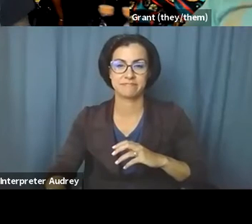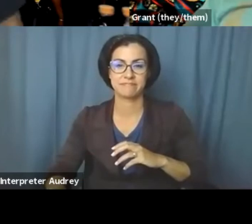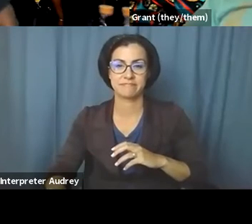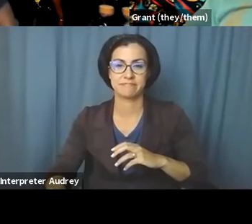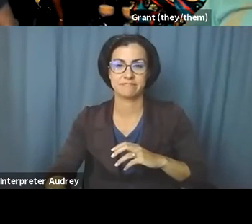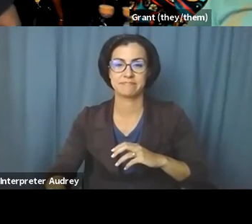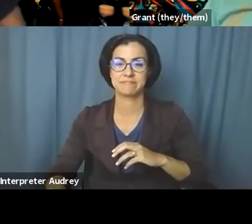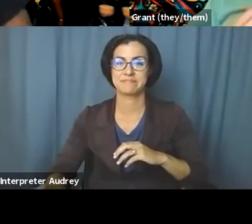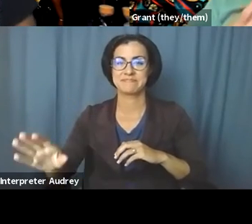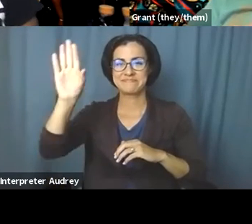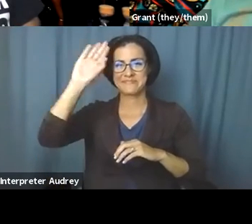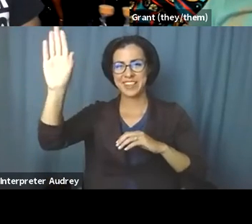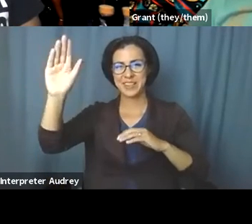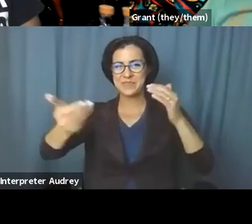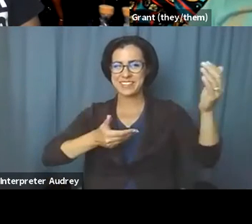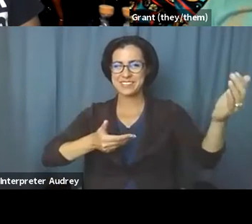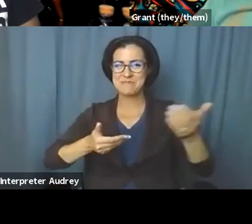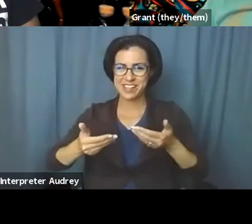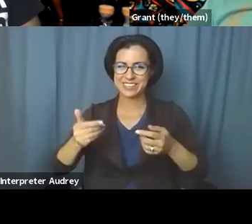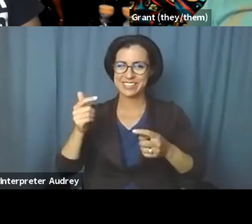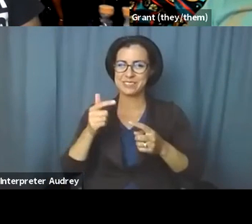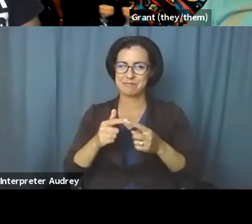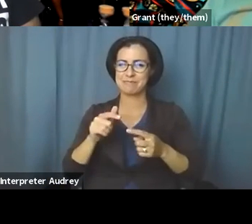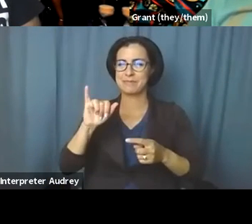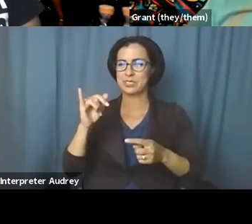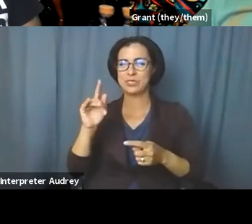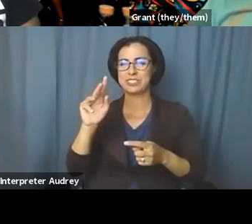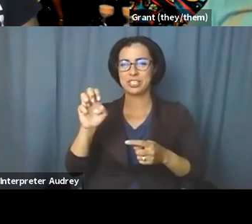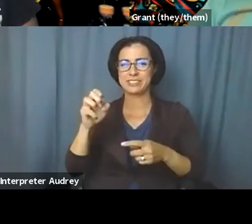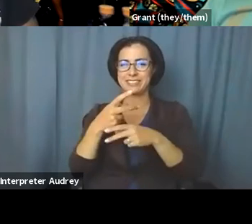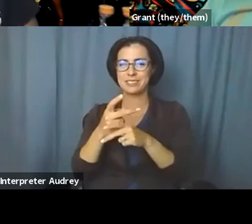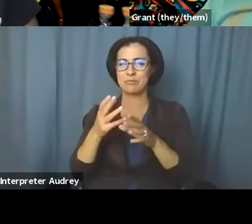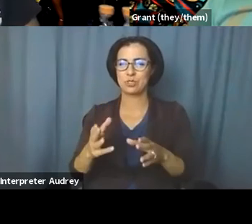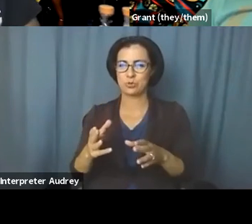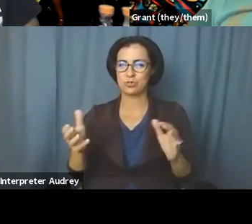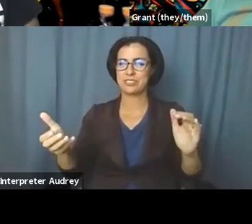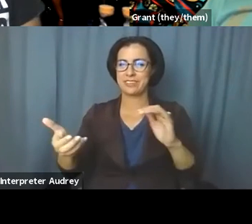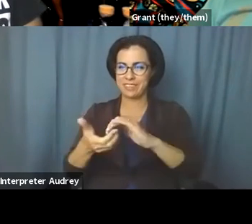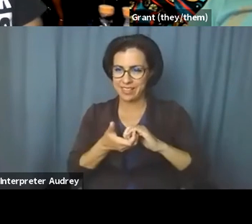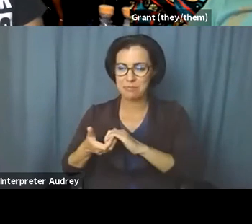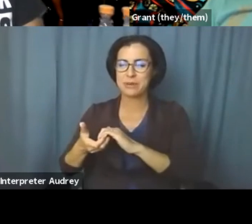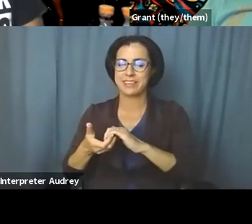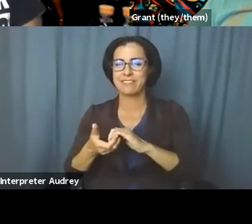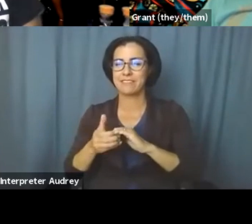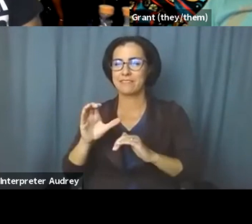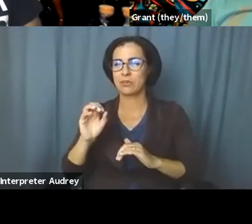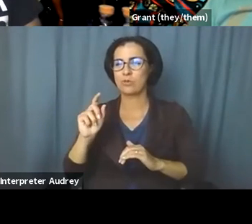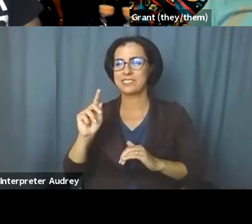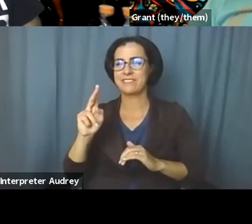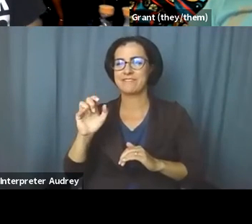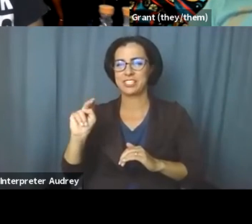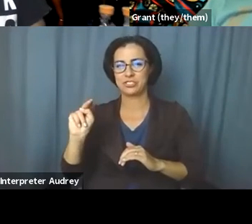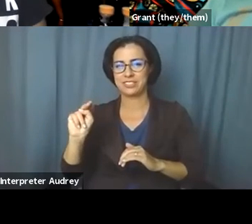Hello, welcome. Welcome to the Justice Producers Collaborative Cultivation Call. This is our third